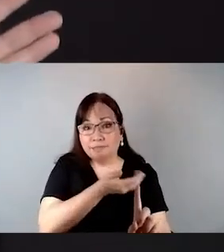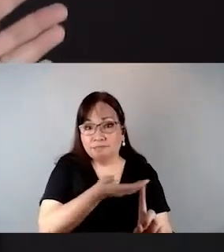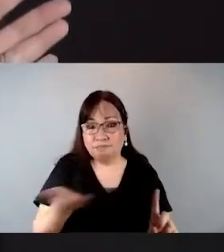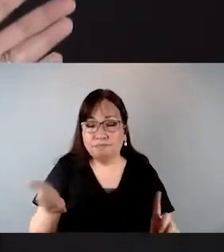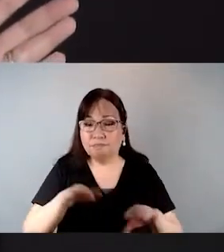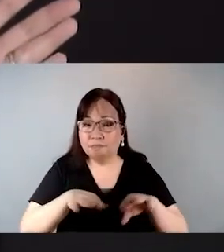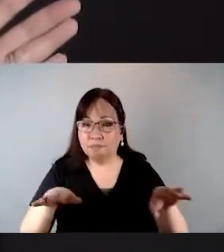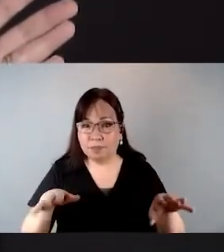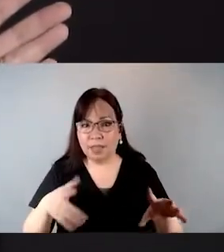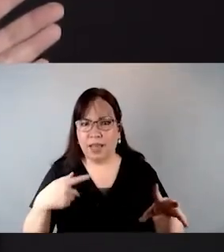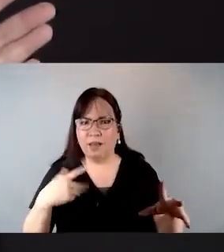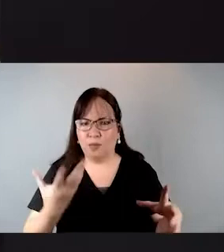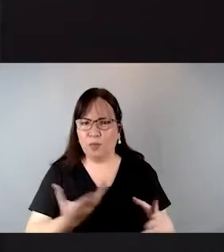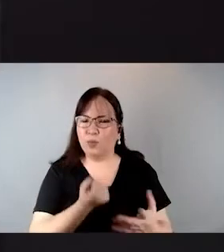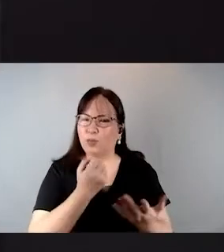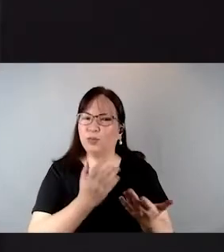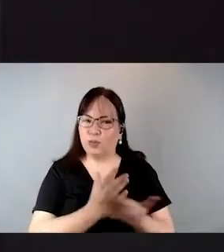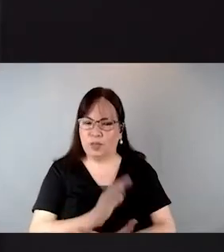rights holders?